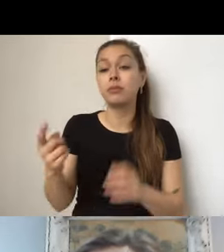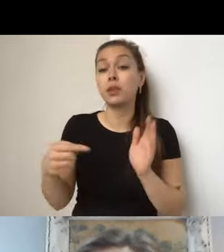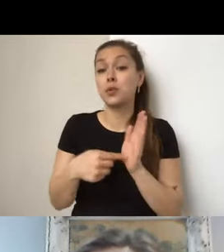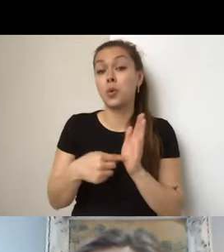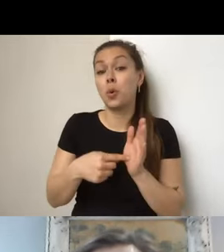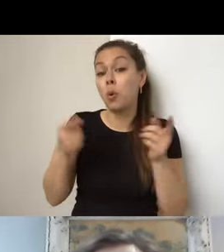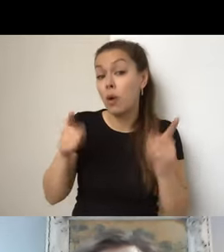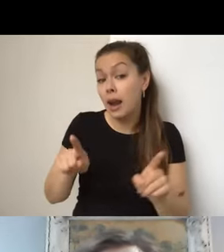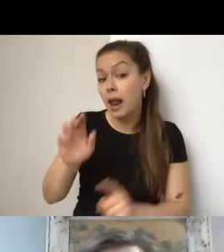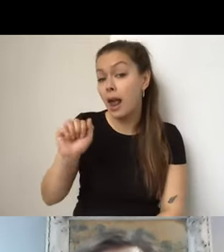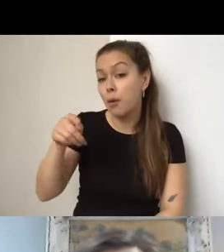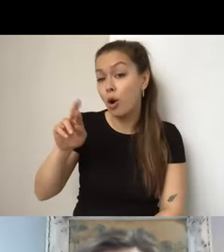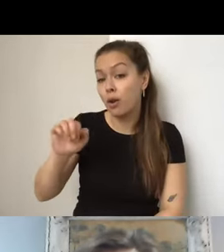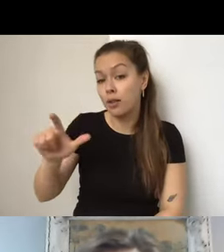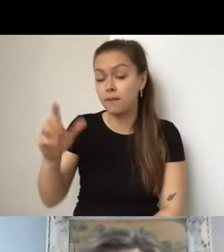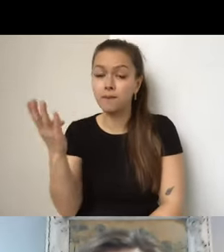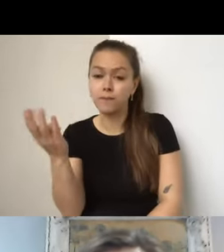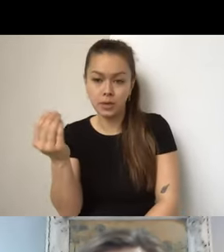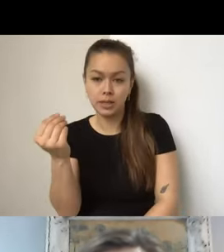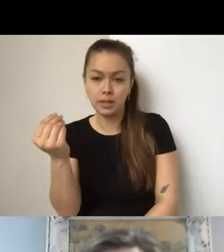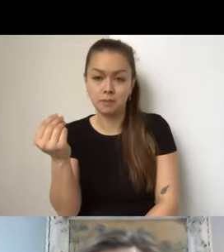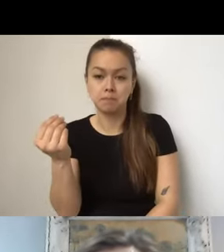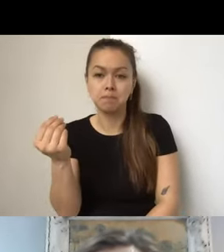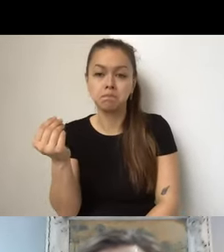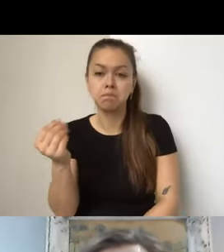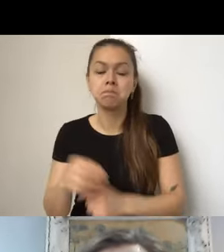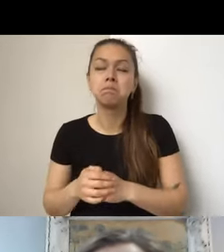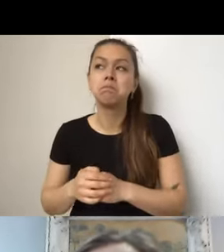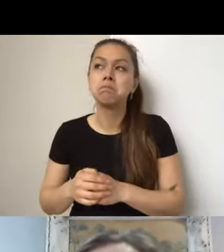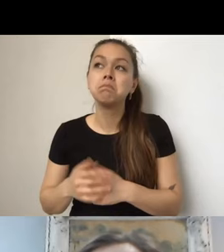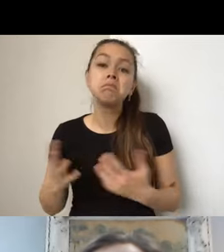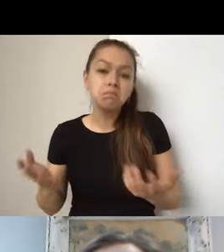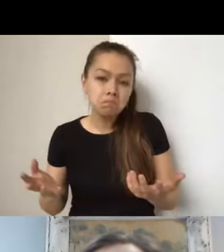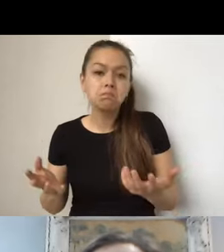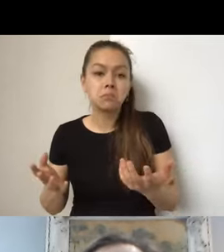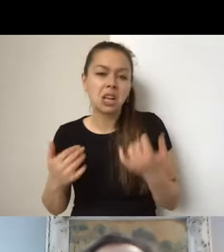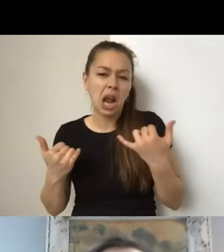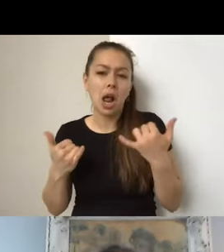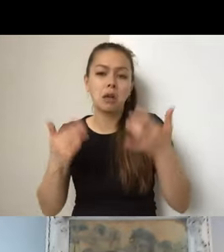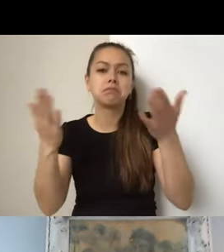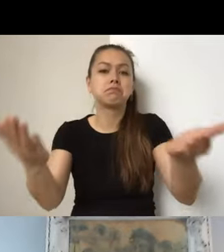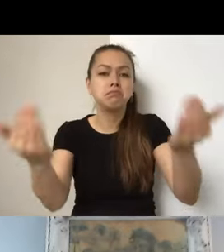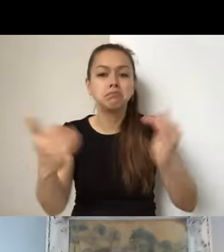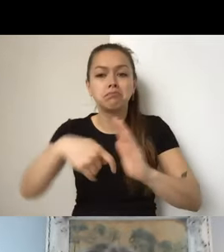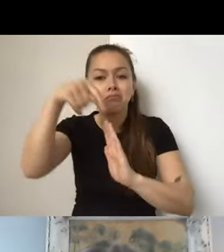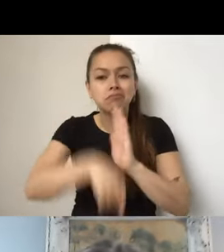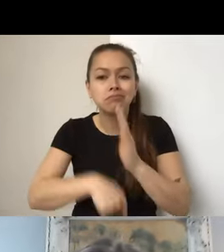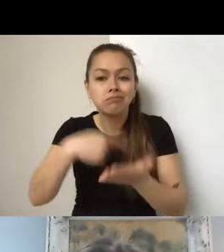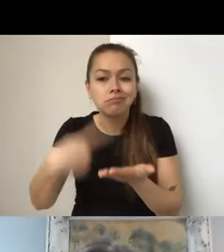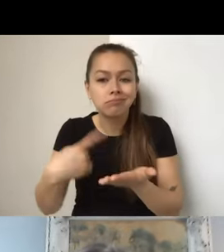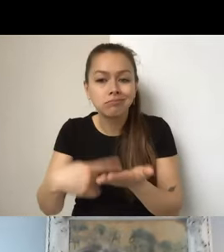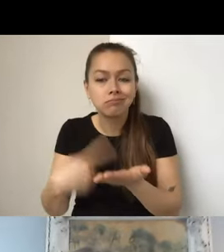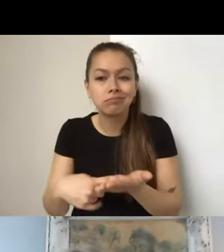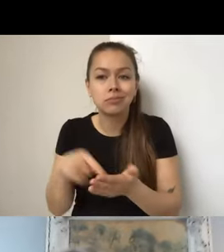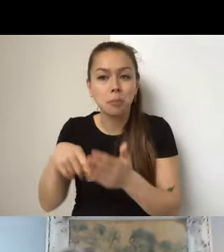And yeah, that I think we'll start there. And let's just jump in and talk a little bit about what does this program support.